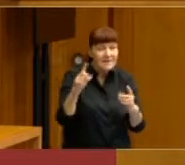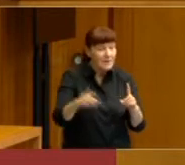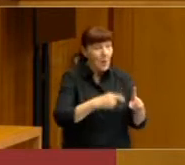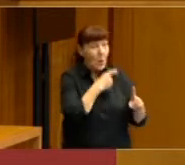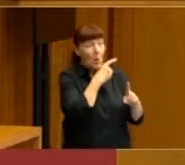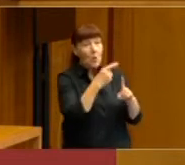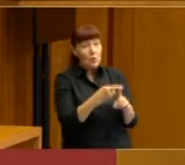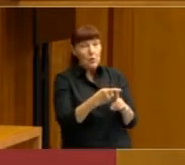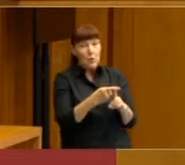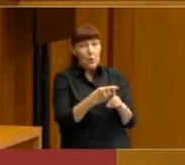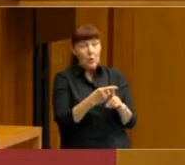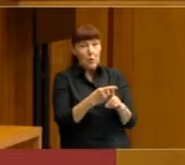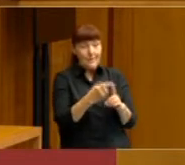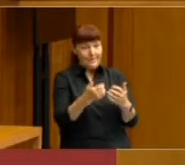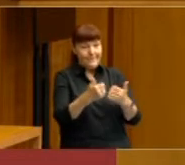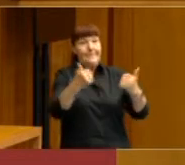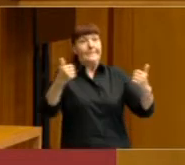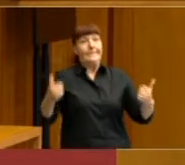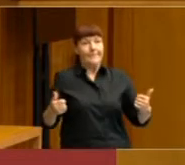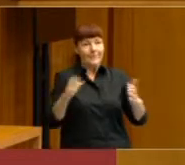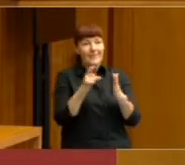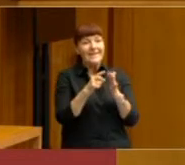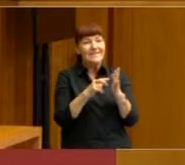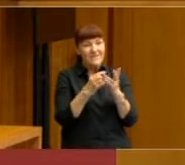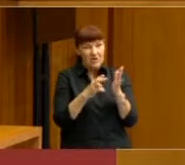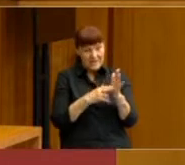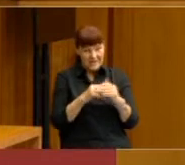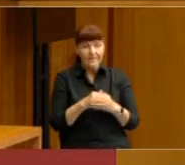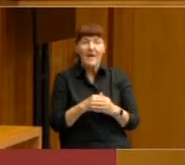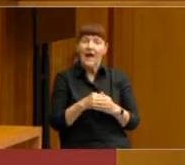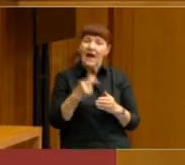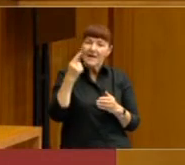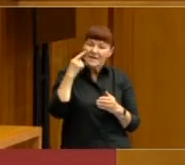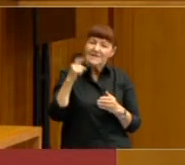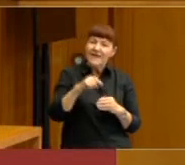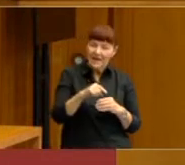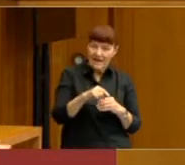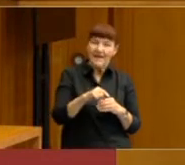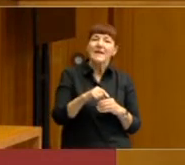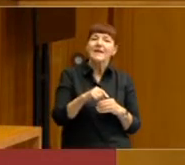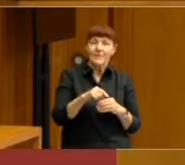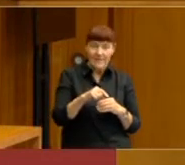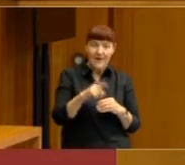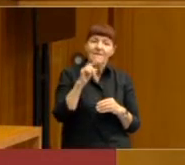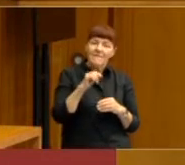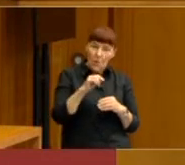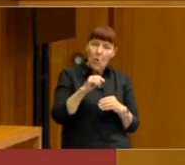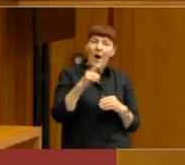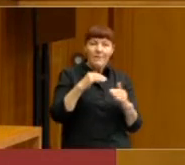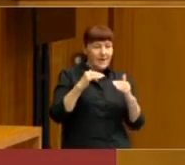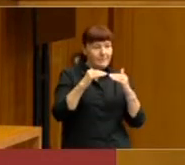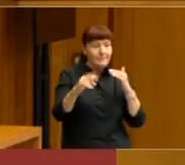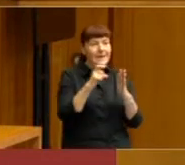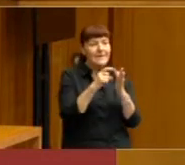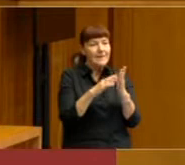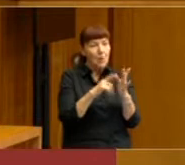emerging in the electorate and the implications for the trajectory of democratic politics in Australia.